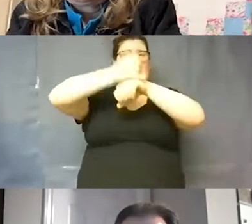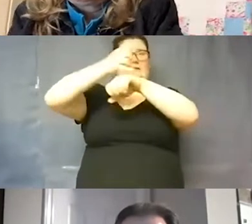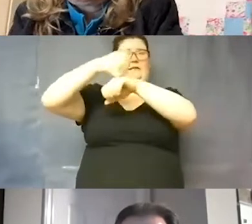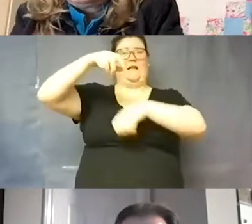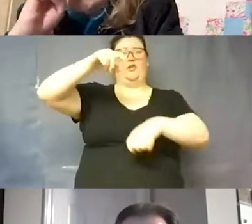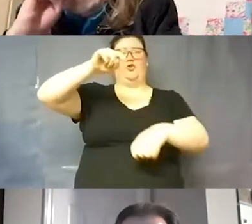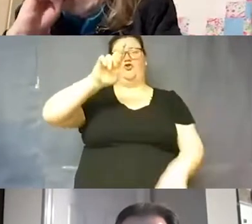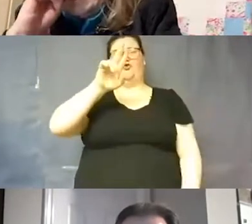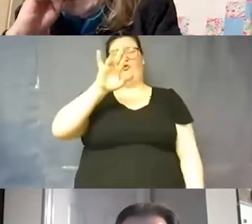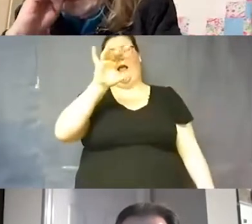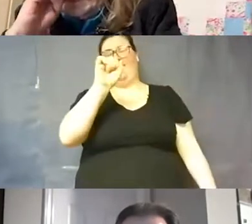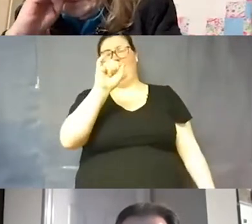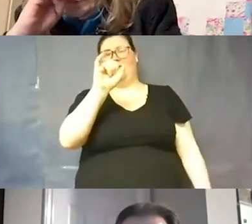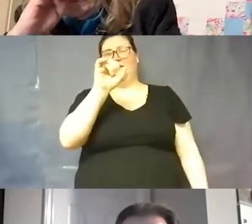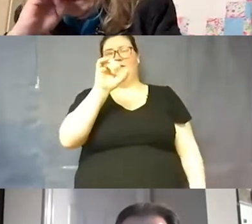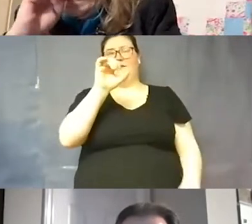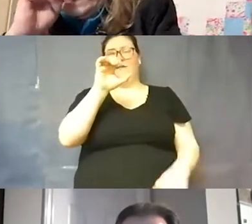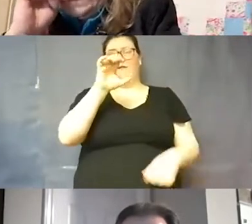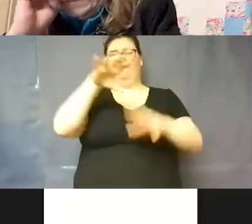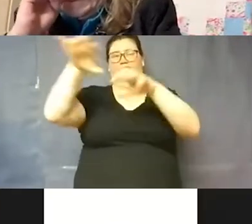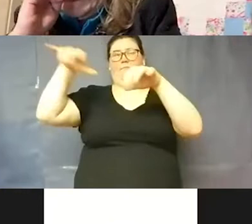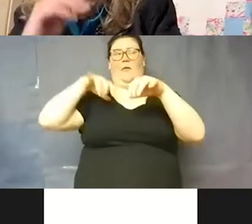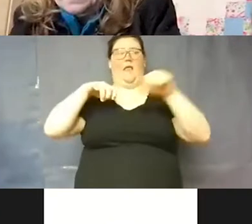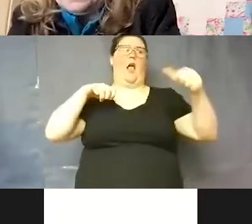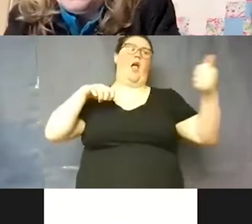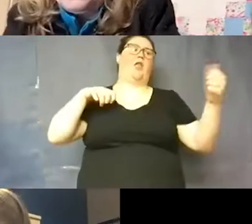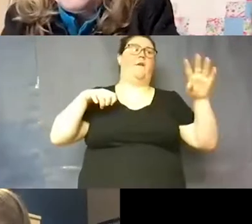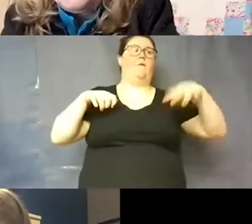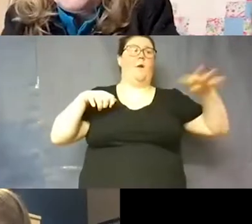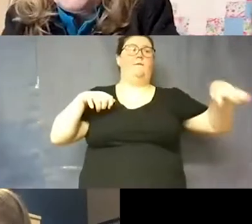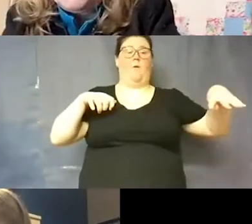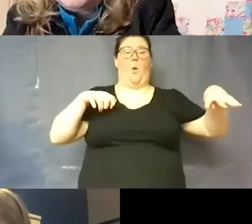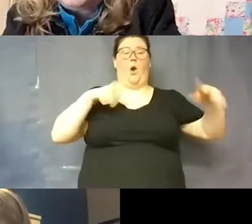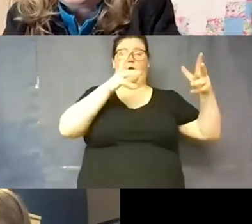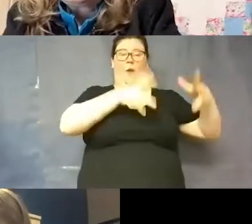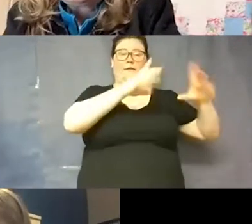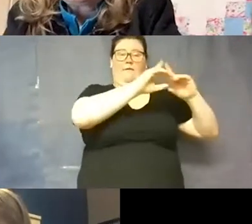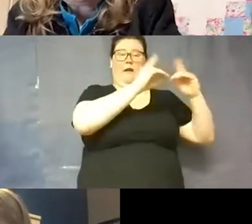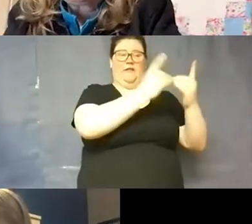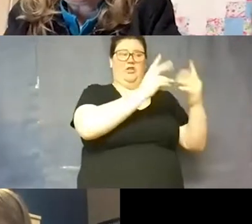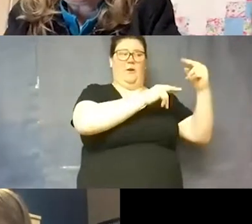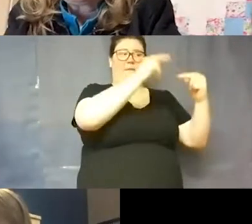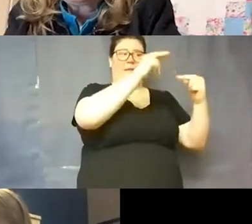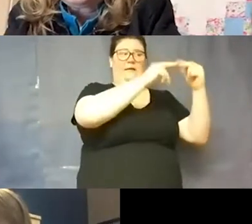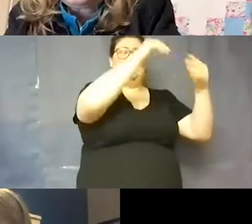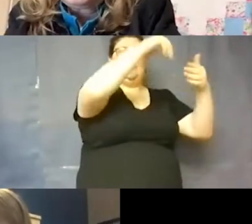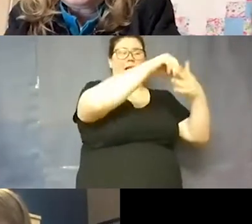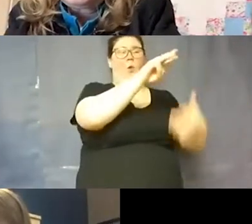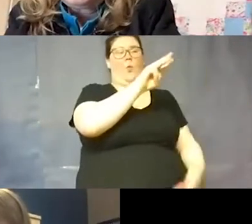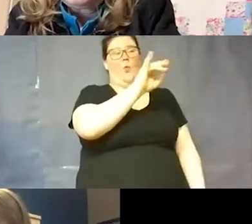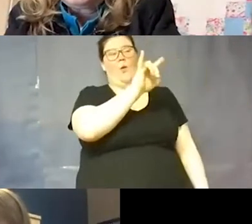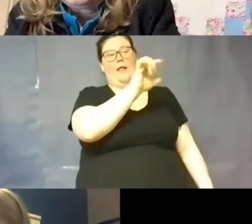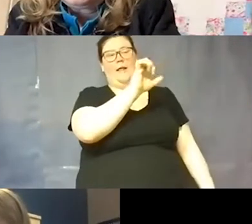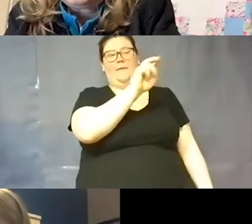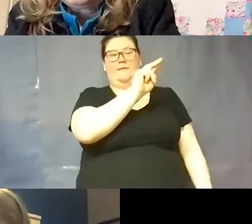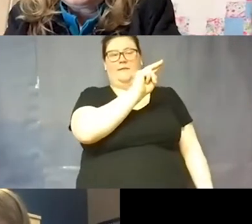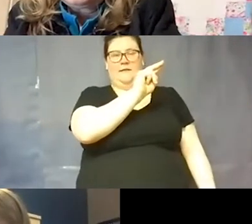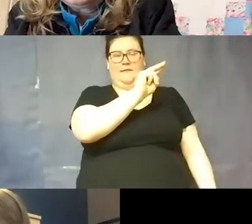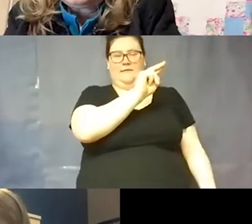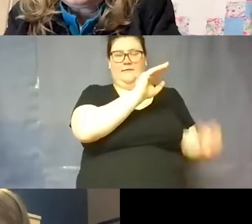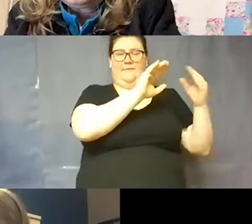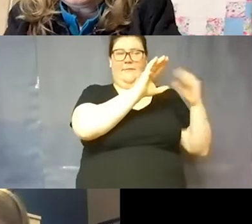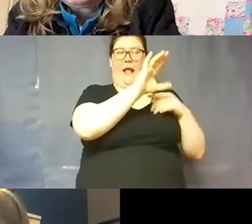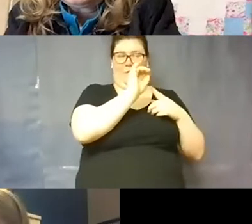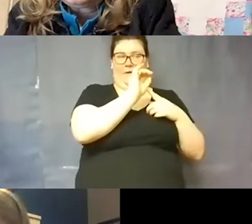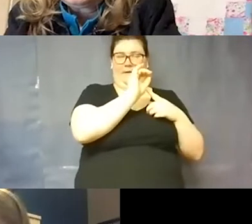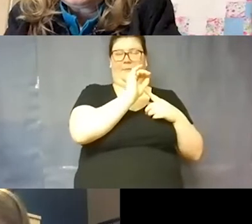County and the rest of our 44 campuses and the rest of our district buildings if I'm not mistaken are all in Williamson County. So very interesting to have